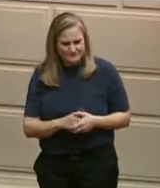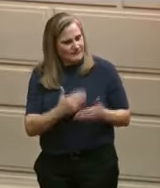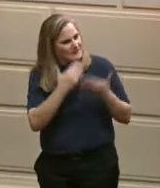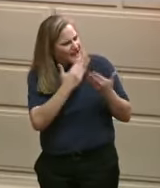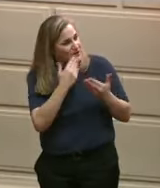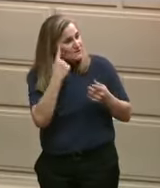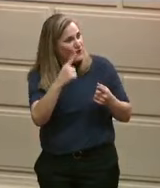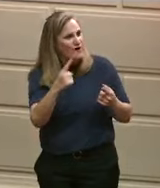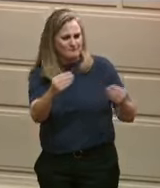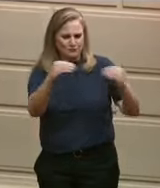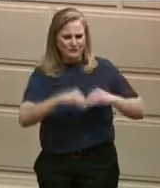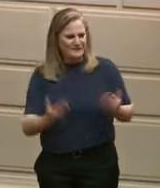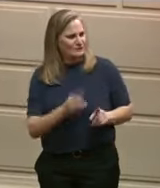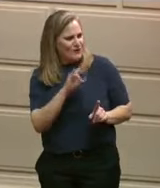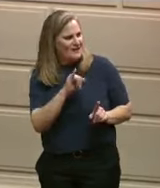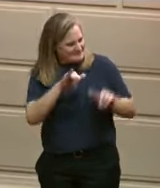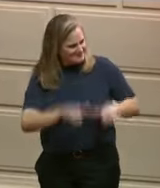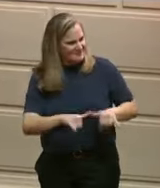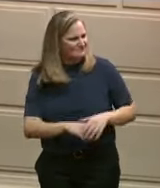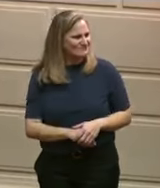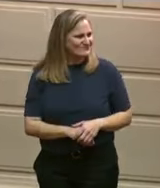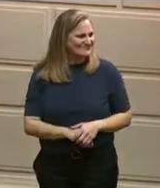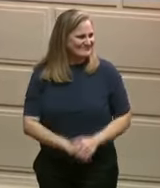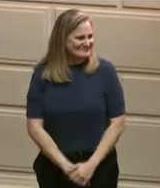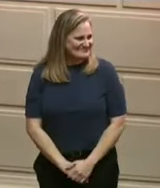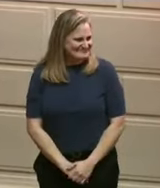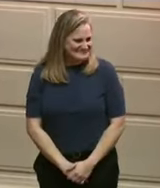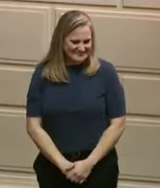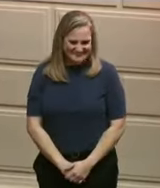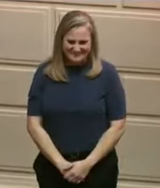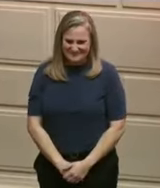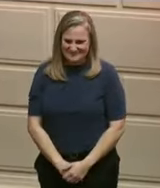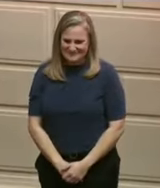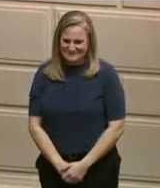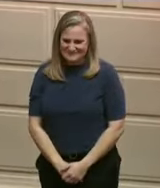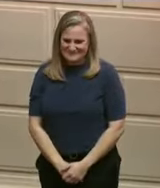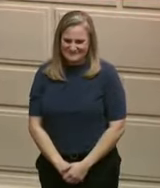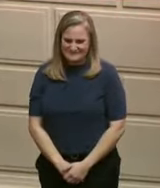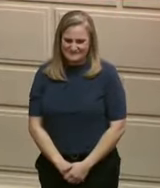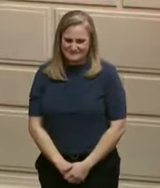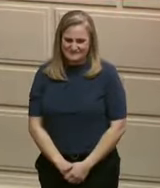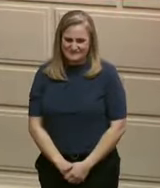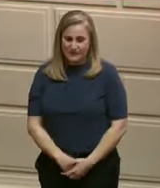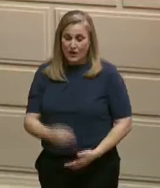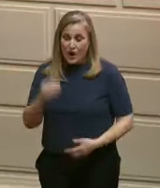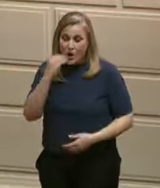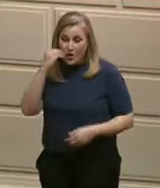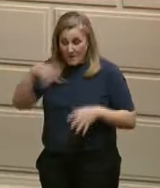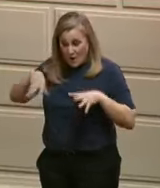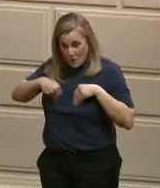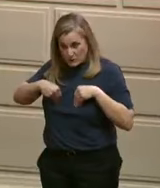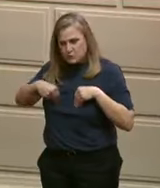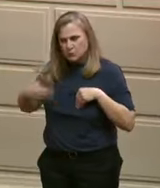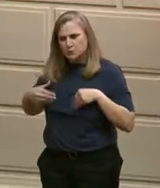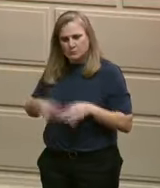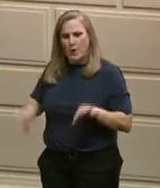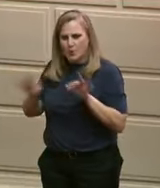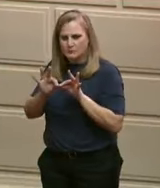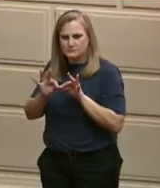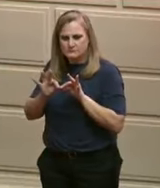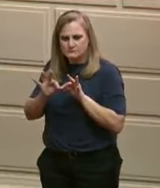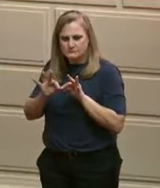is important that we recognize that home ownership is a key to creating generational wealth.